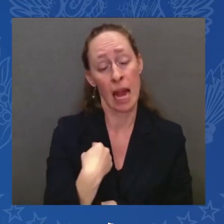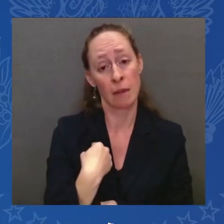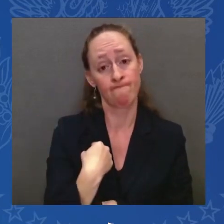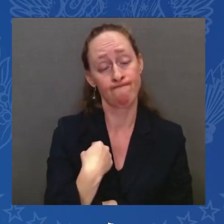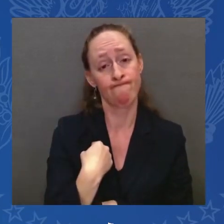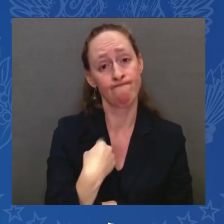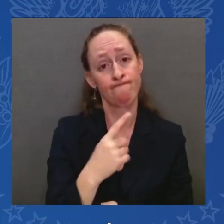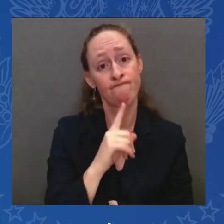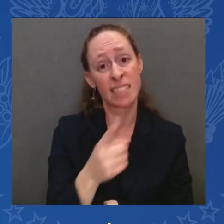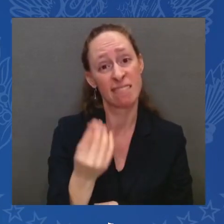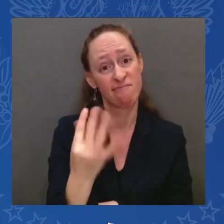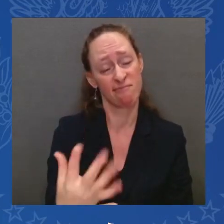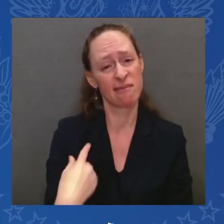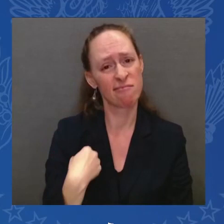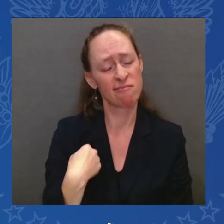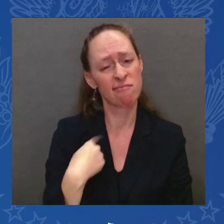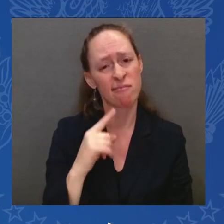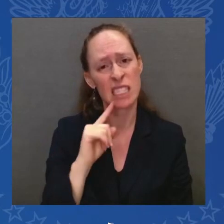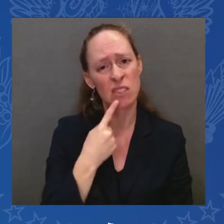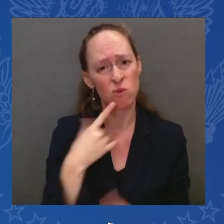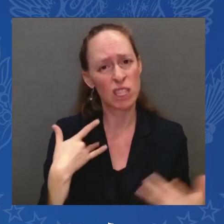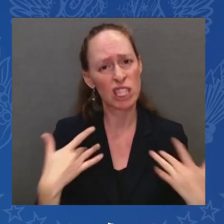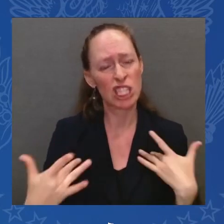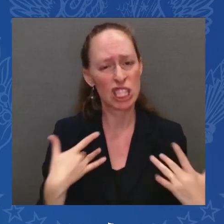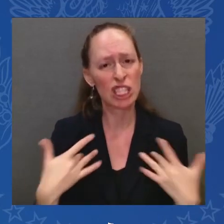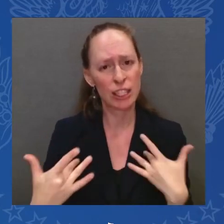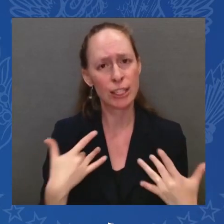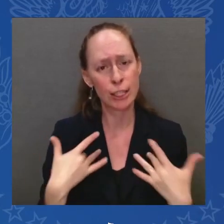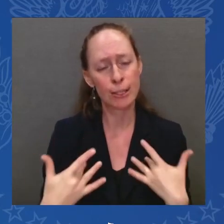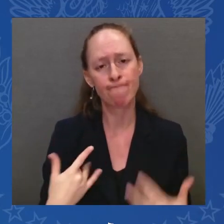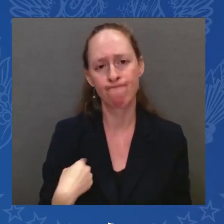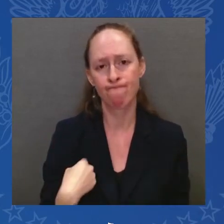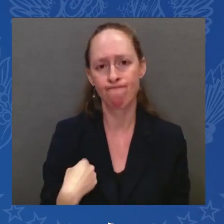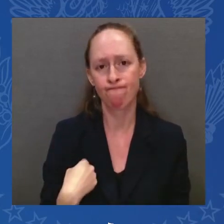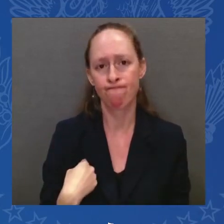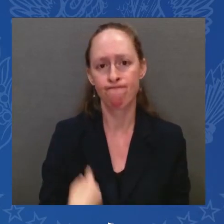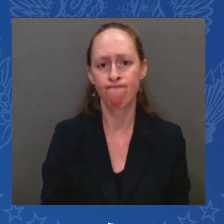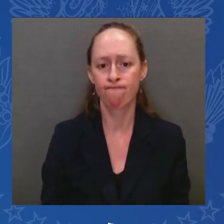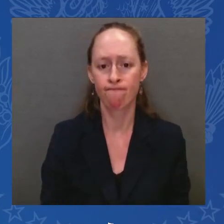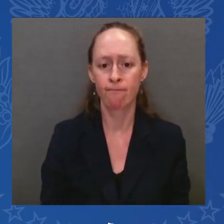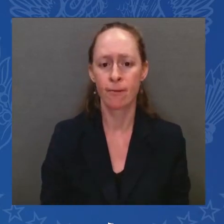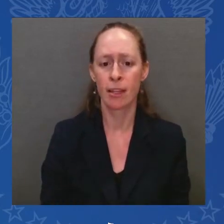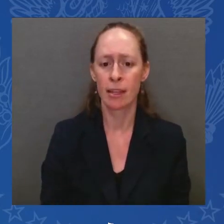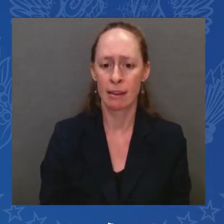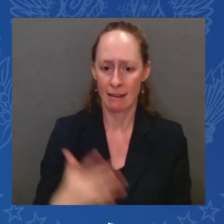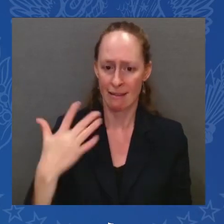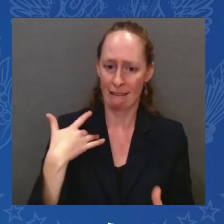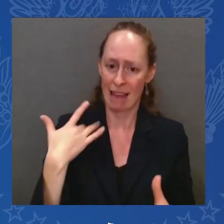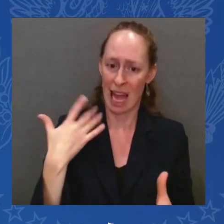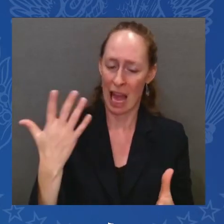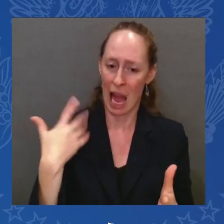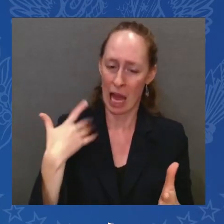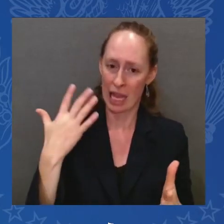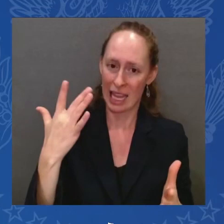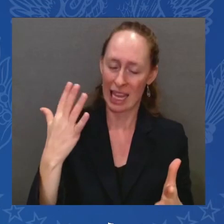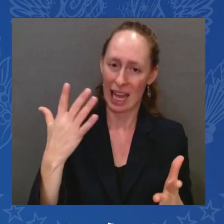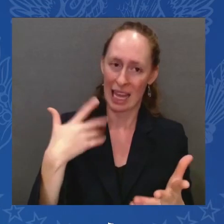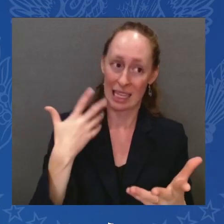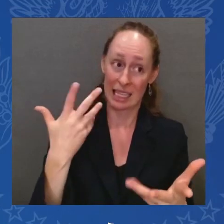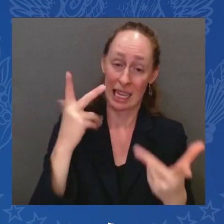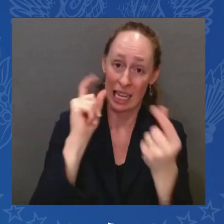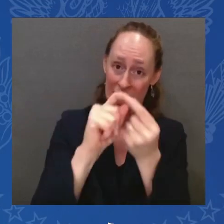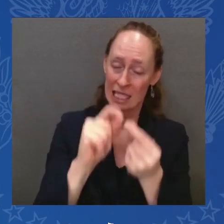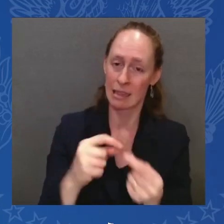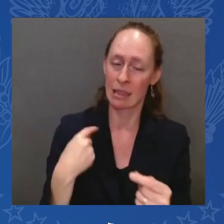as to it's hard to talk about this without detail. And it's contrary to our interests to